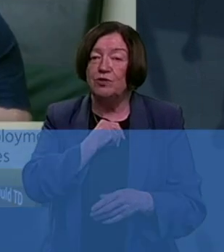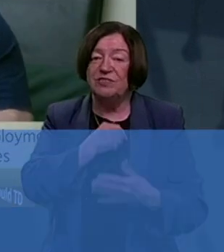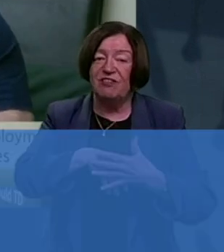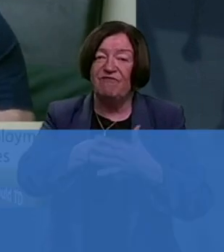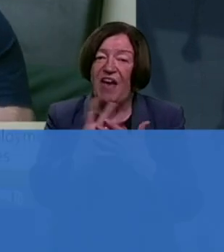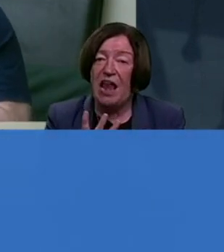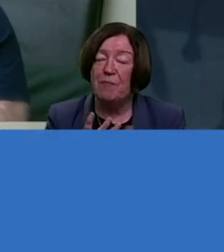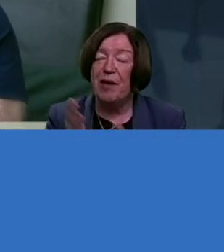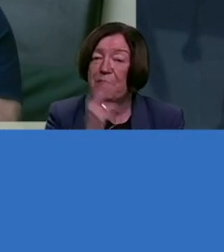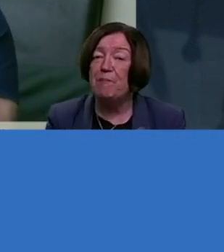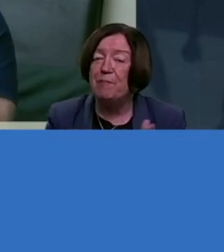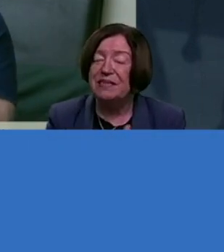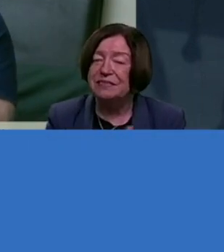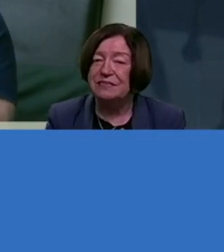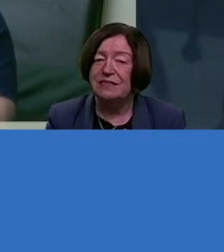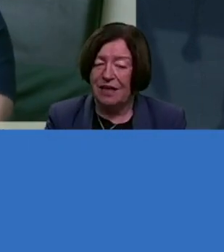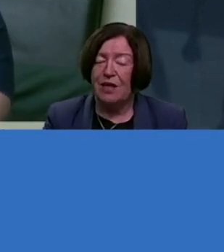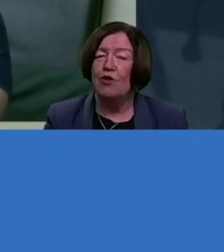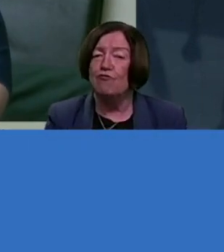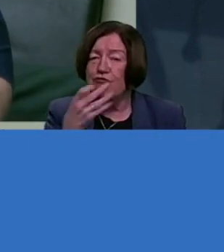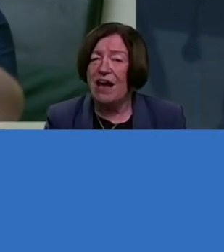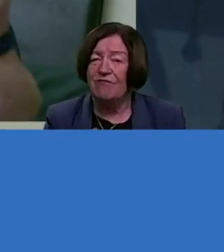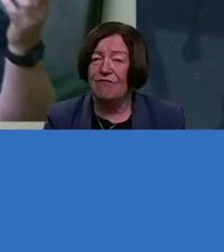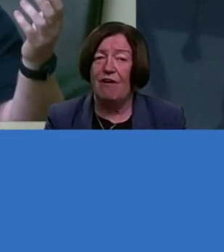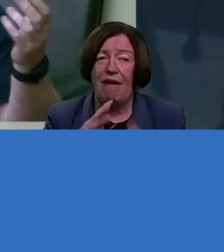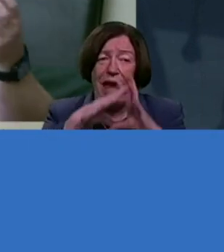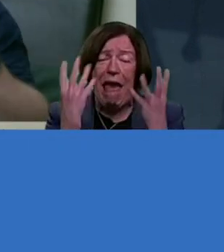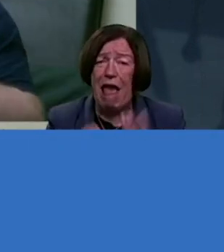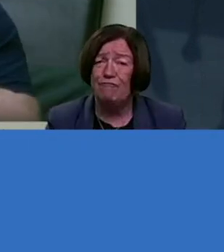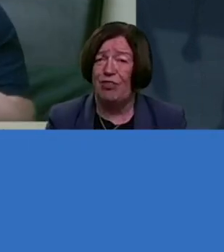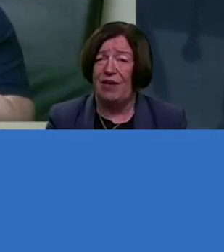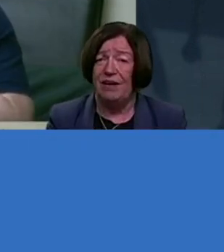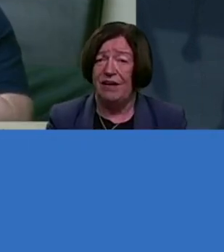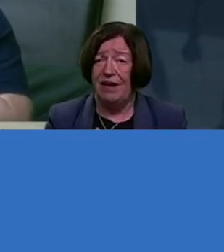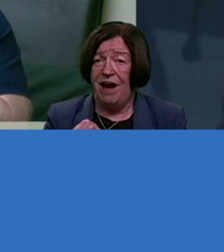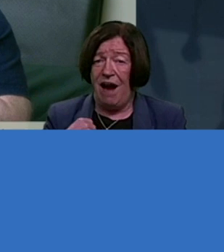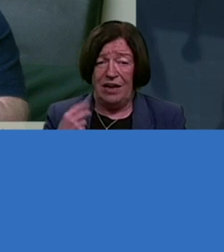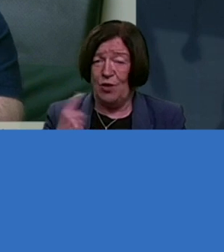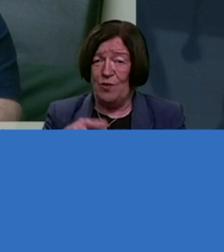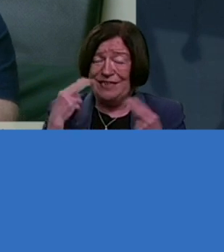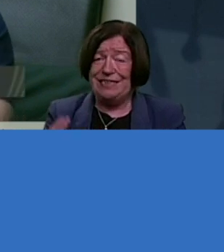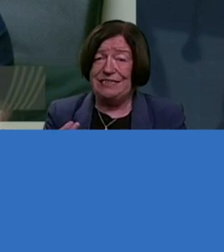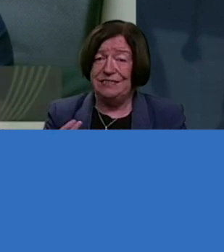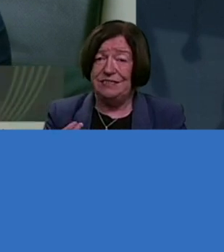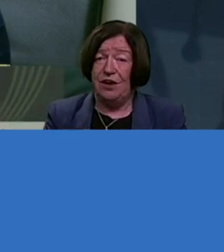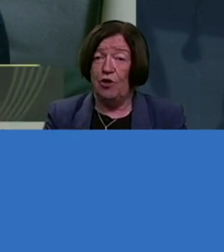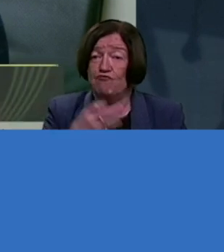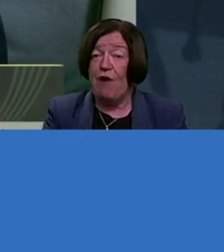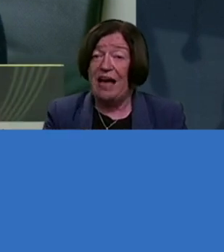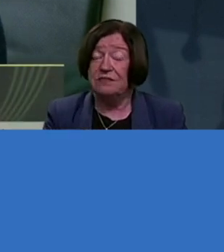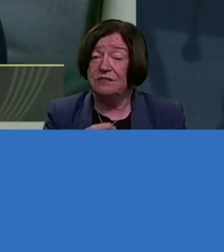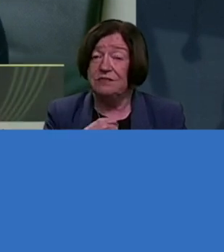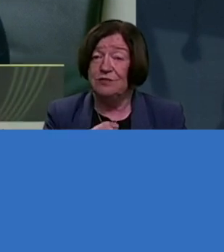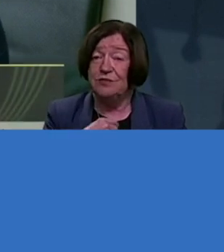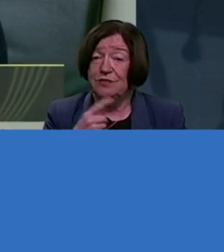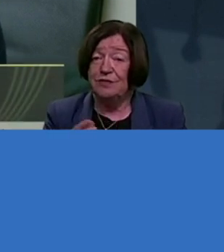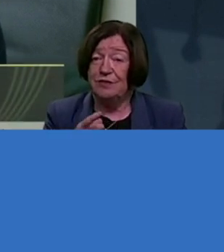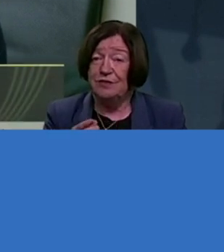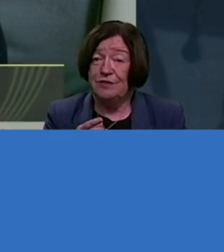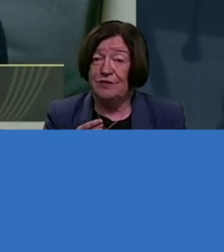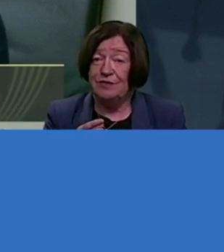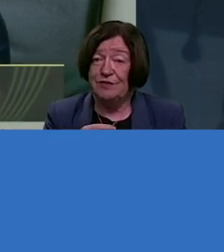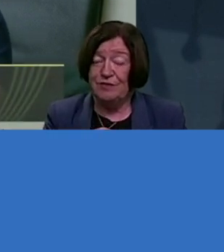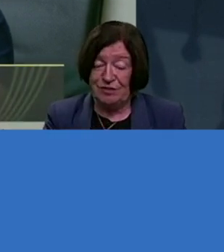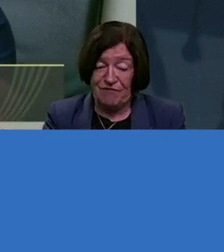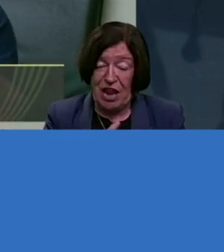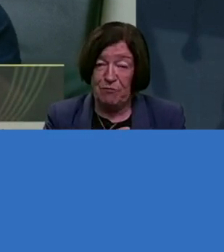a business. There's grants for everything. I don't need a grant to build a website.